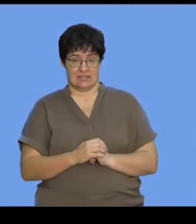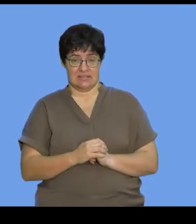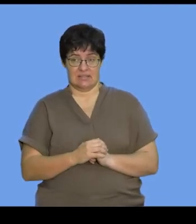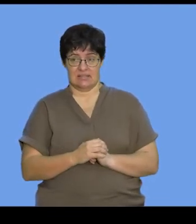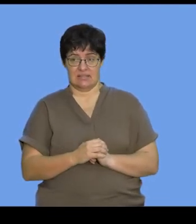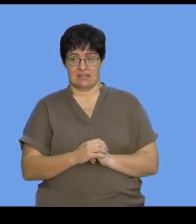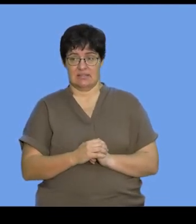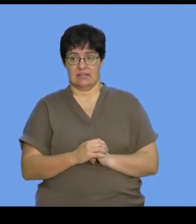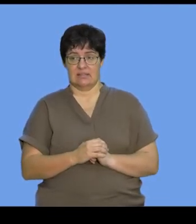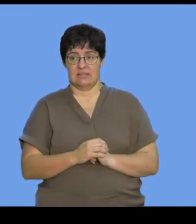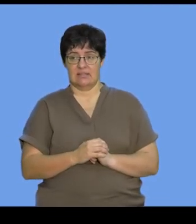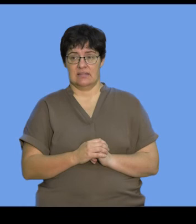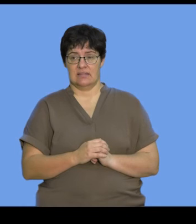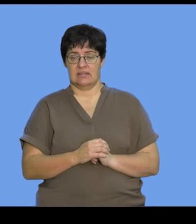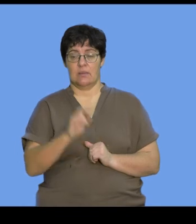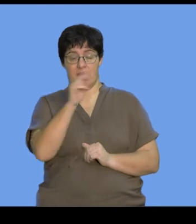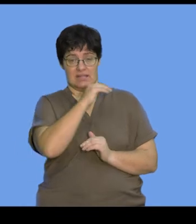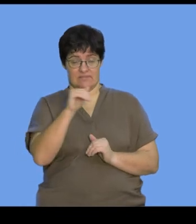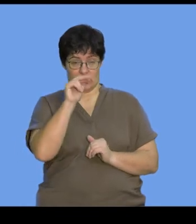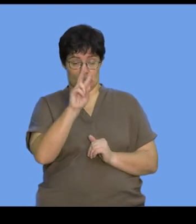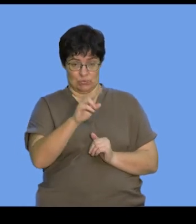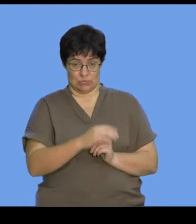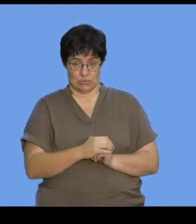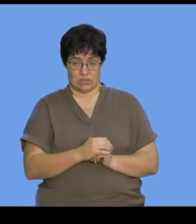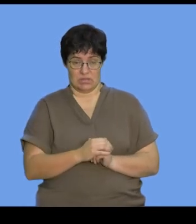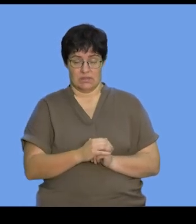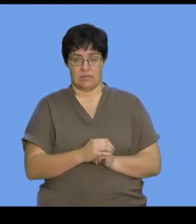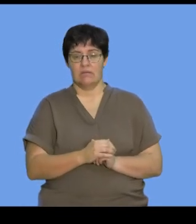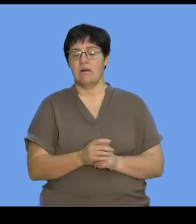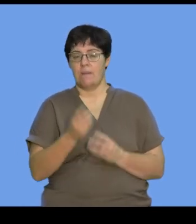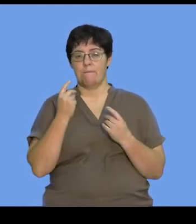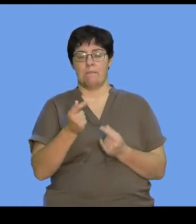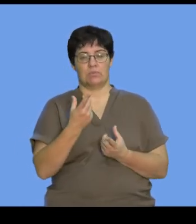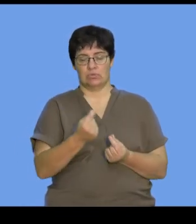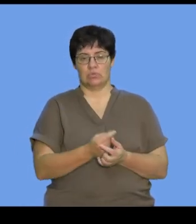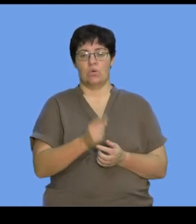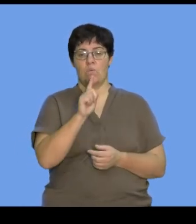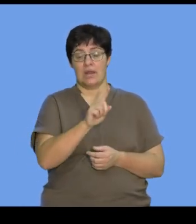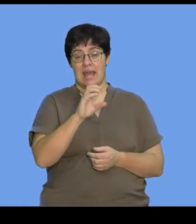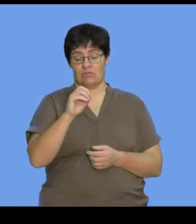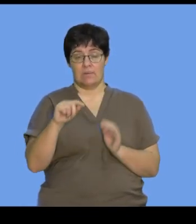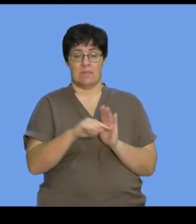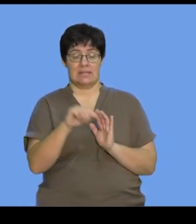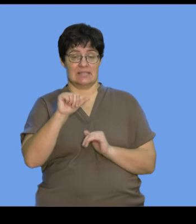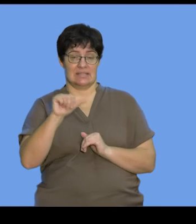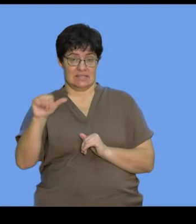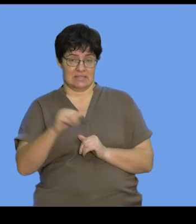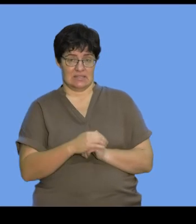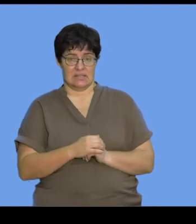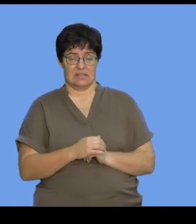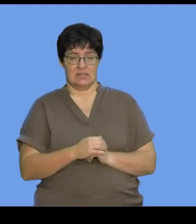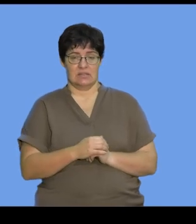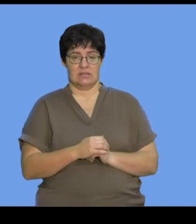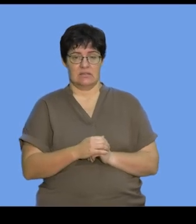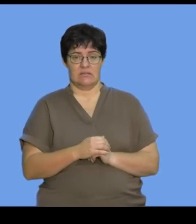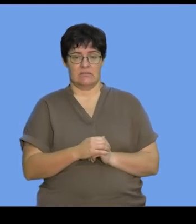Sorry, 66. And we divide that by two, and we can very quickly do that. So, 100 minus 66 is 44,